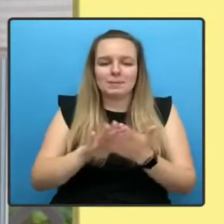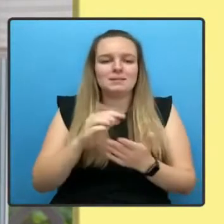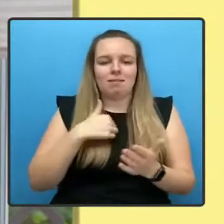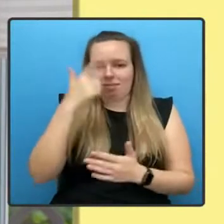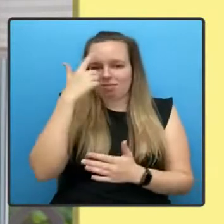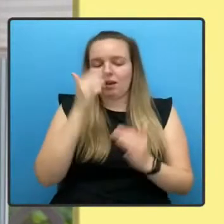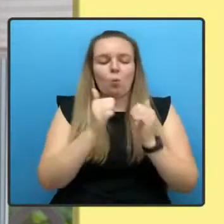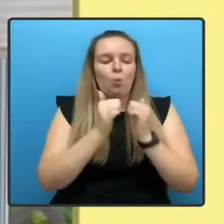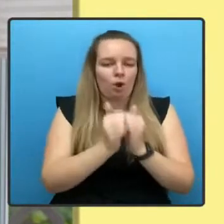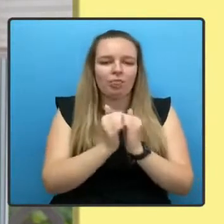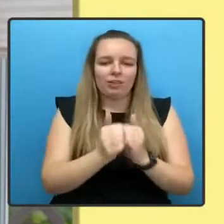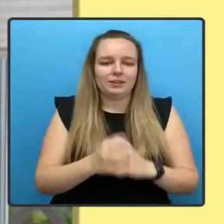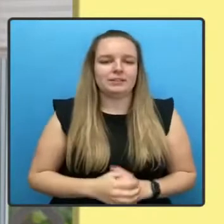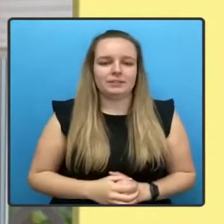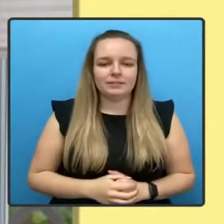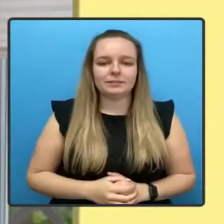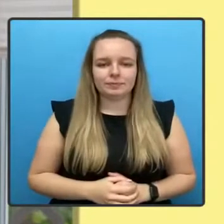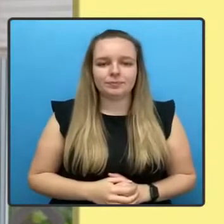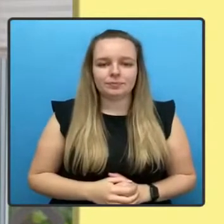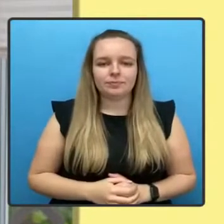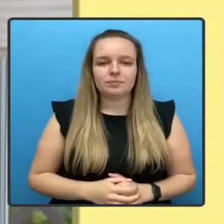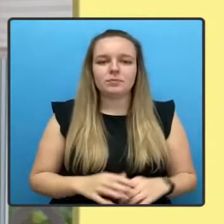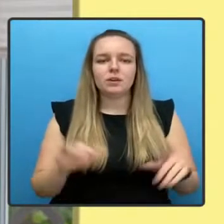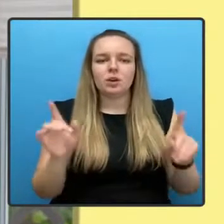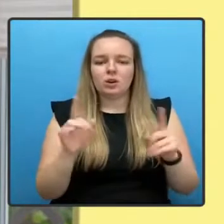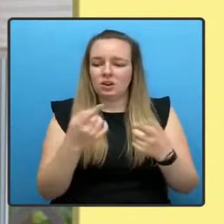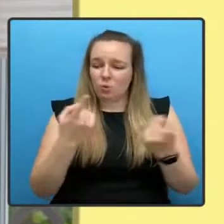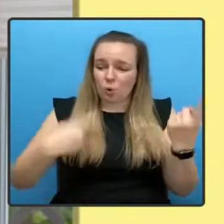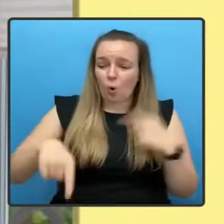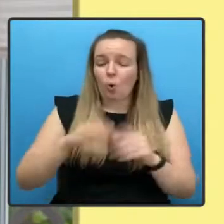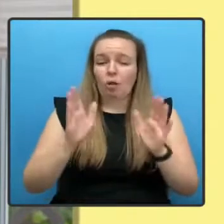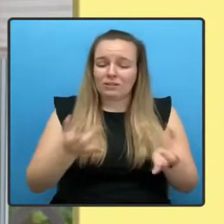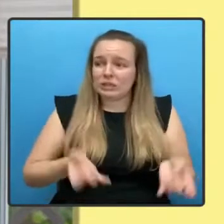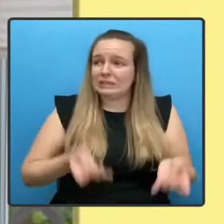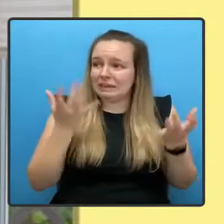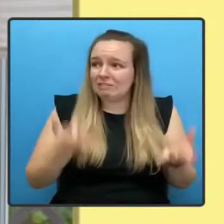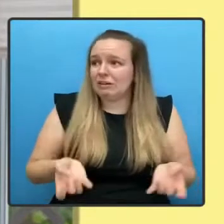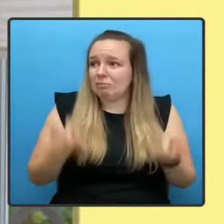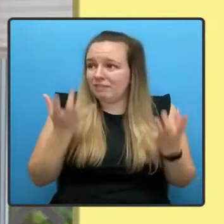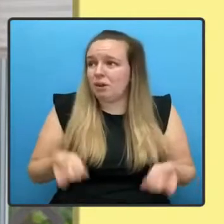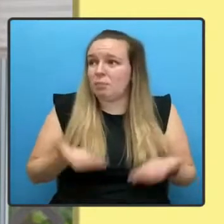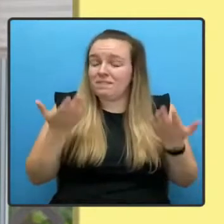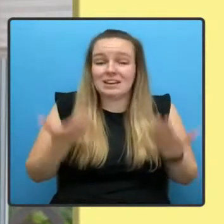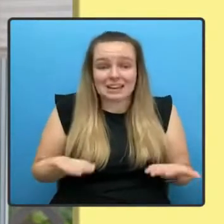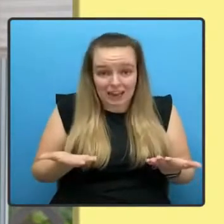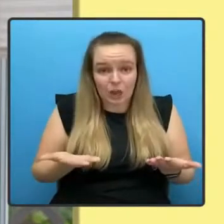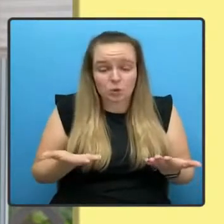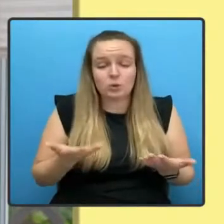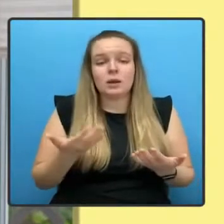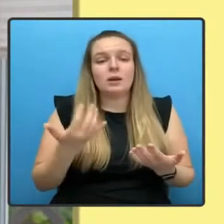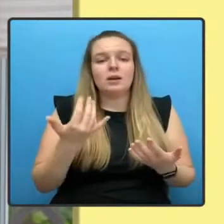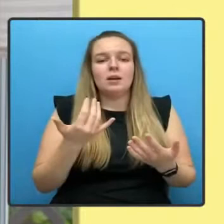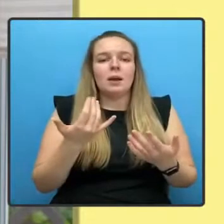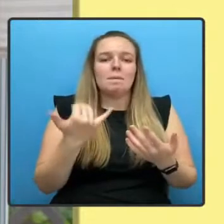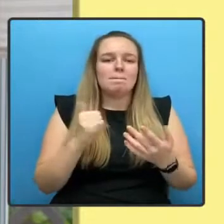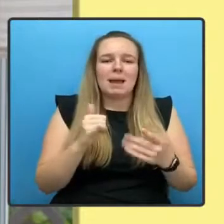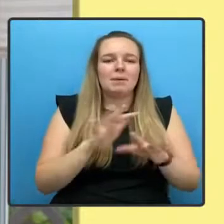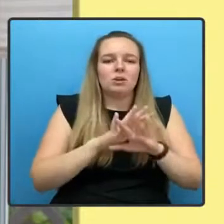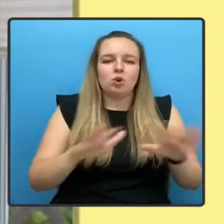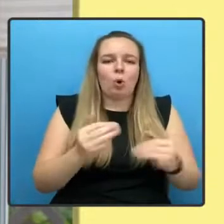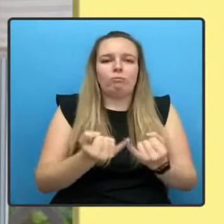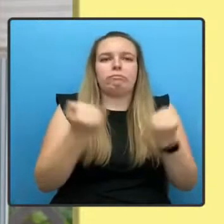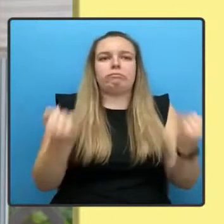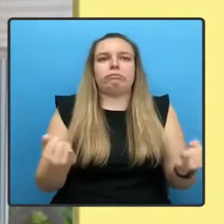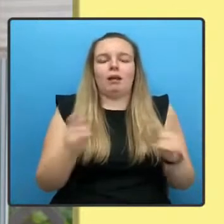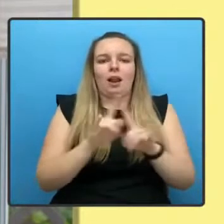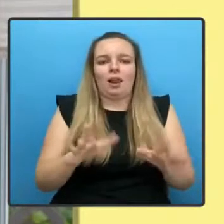The sacrifices we are all being asked to make now may not be as great as a few months ago, but I know they're still